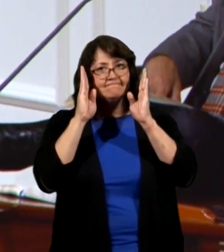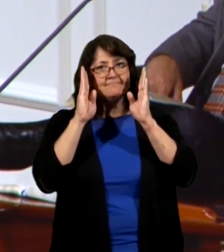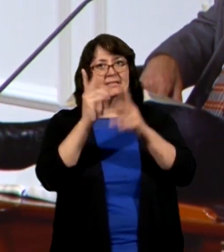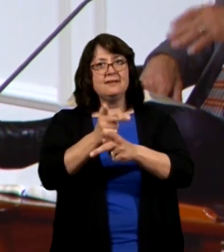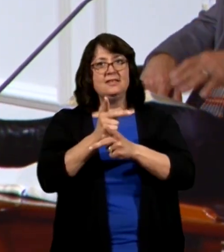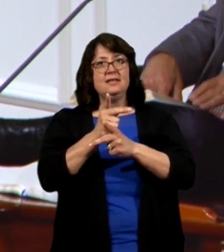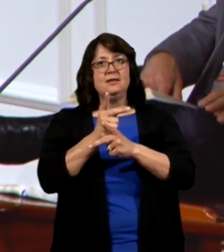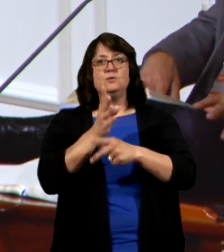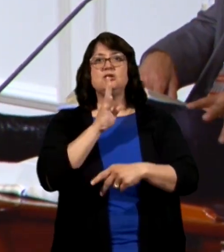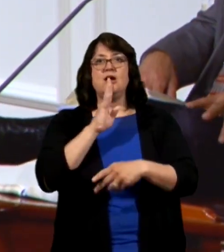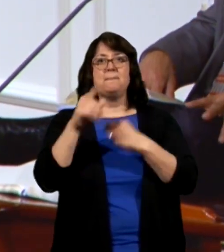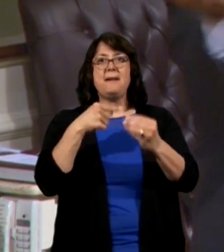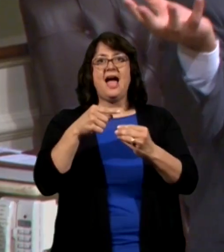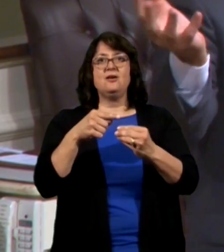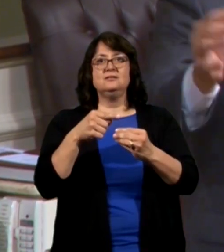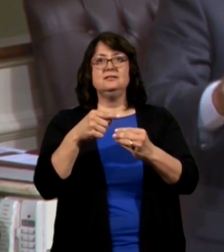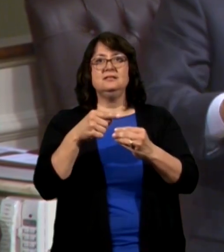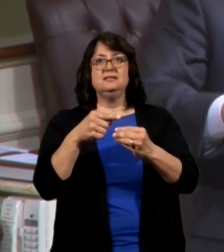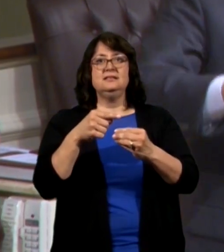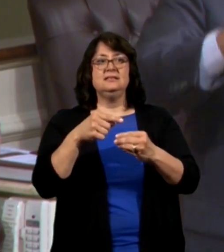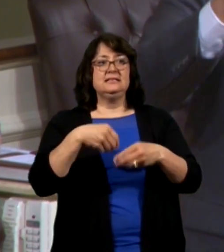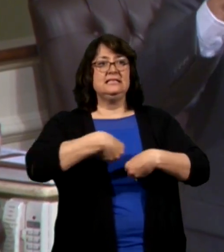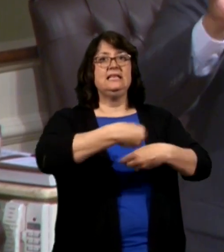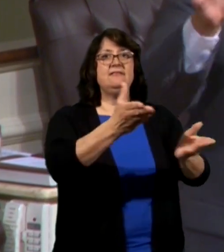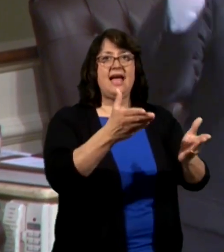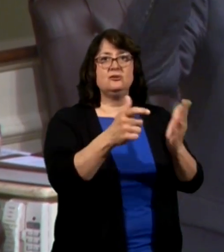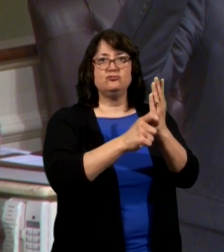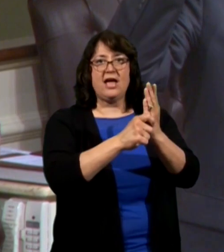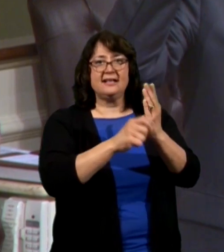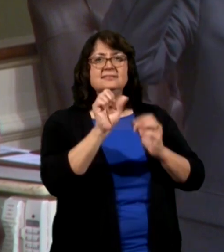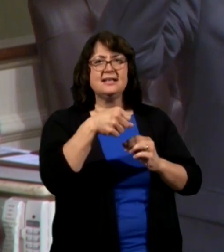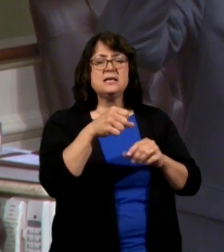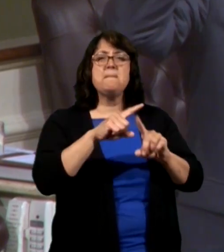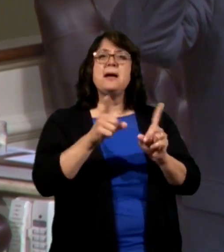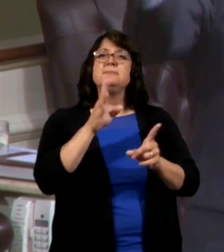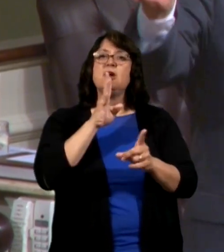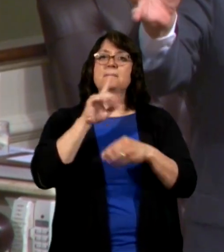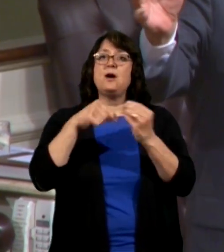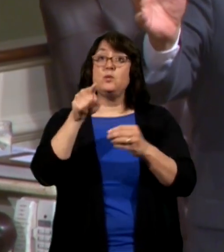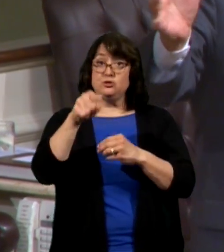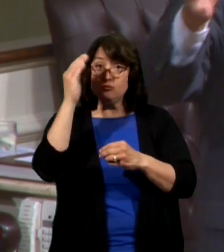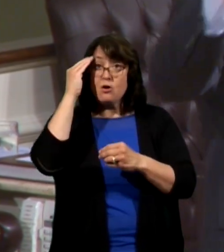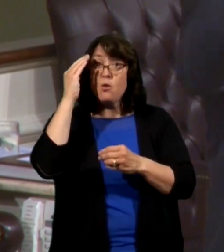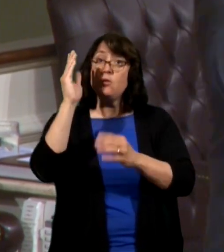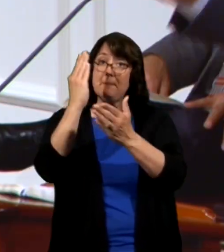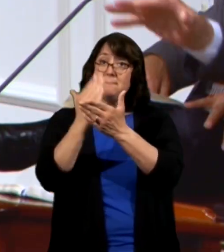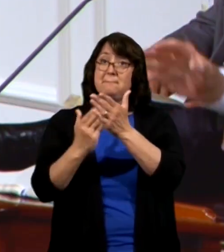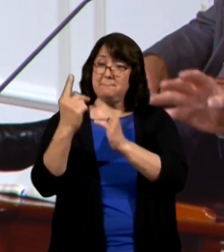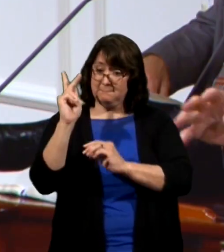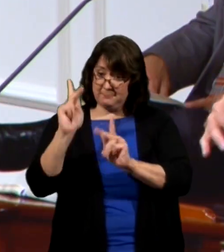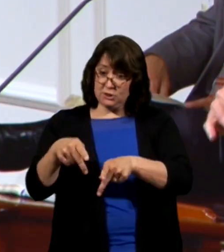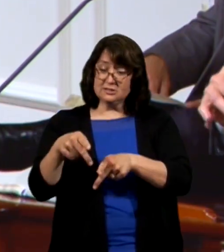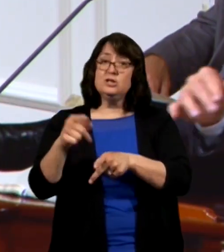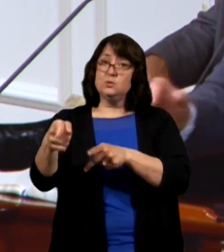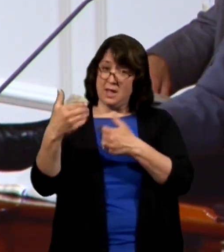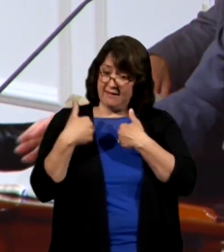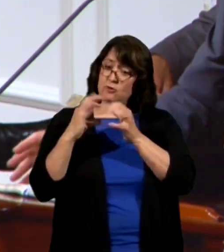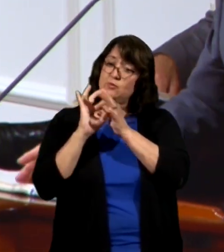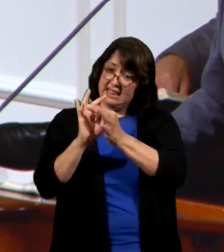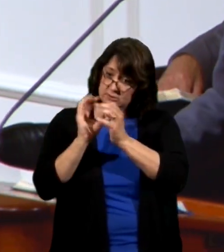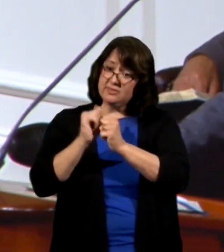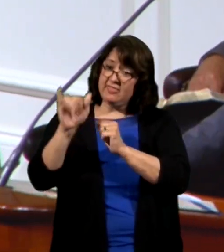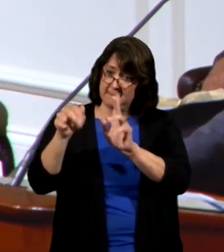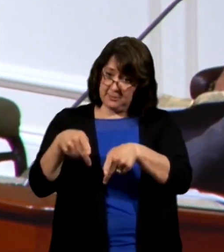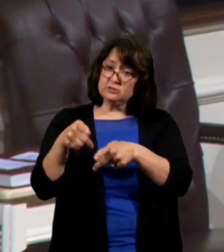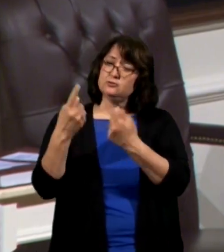just giving out tracts but I'm talking about when you know somebody when you cultivate a relationship when